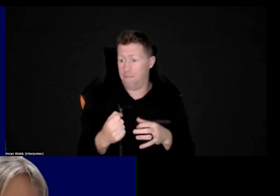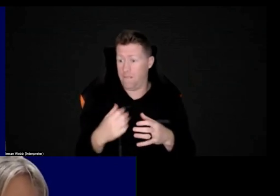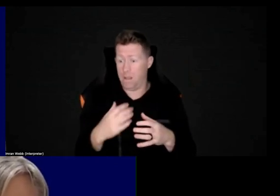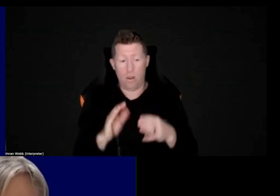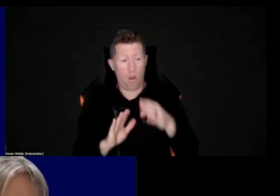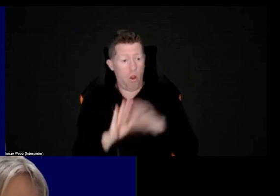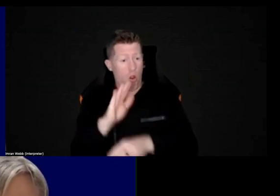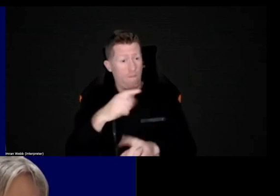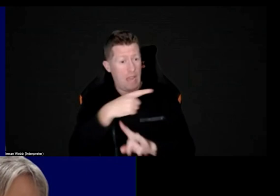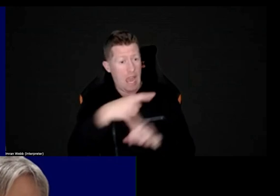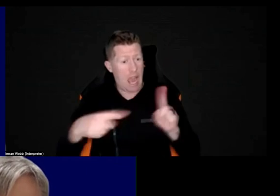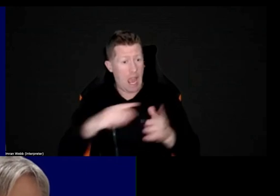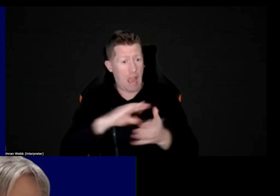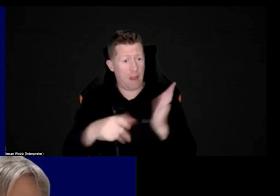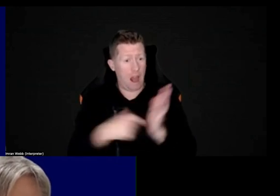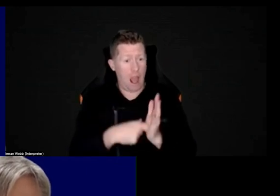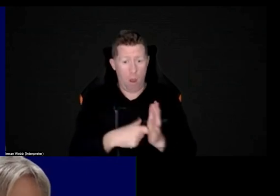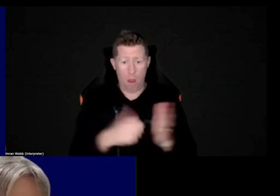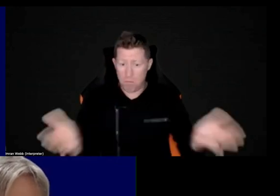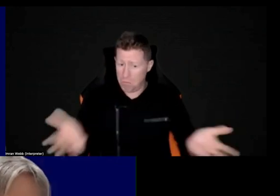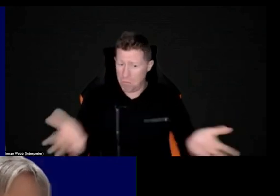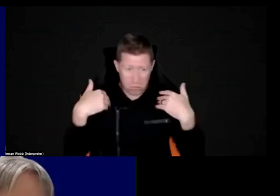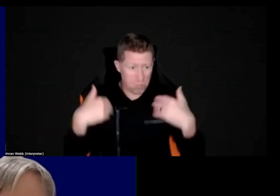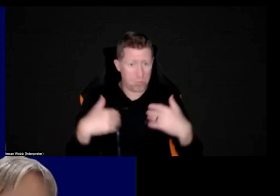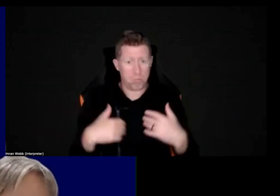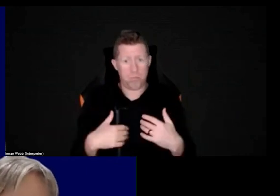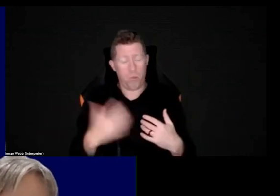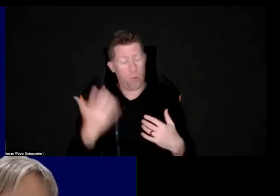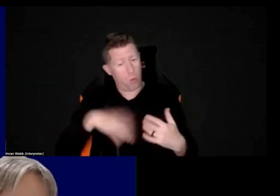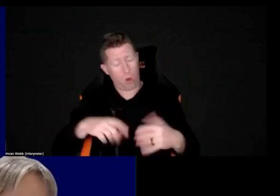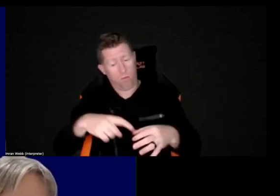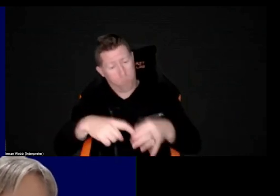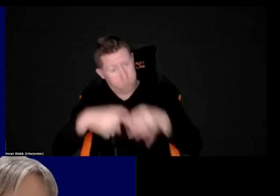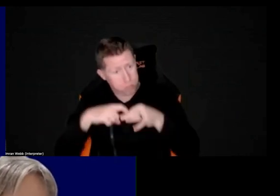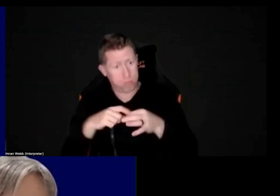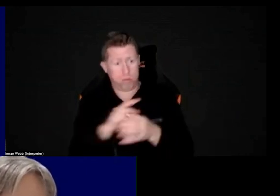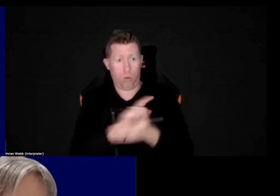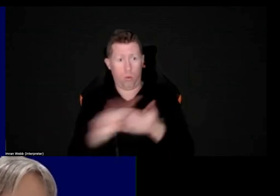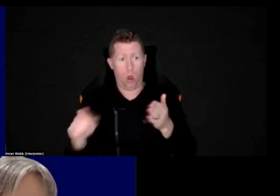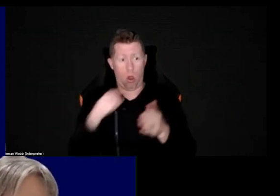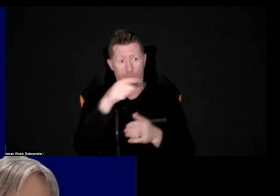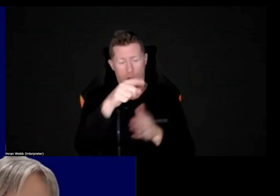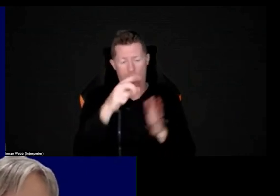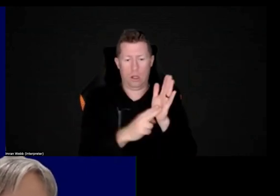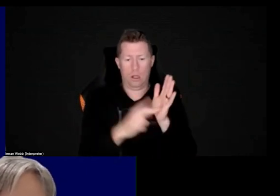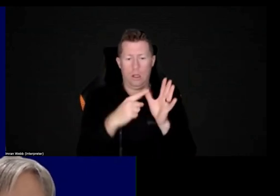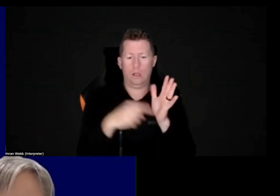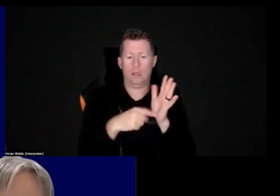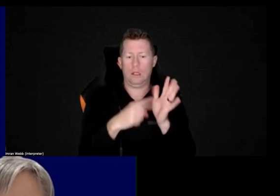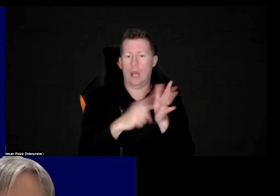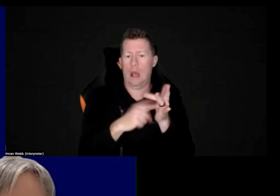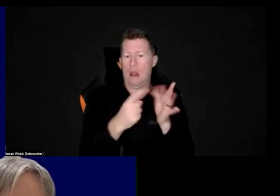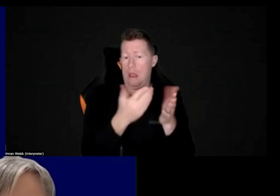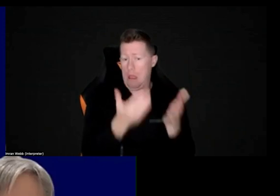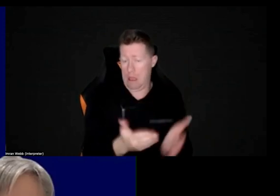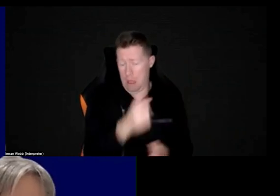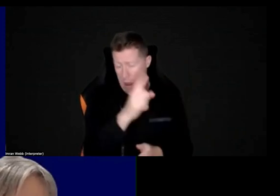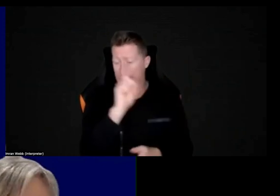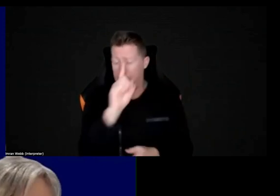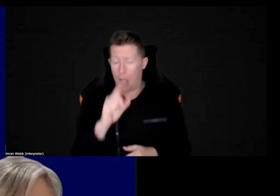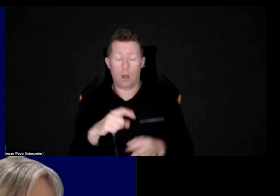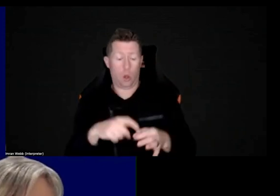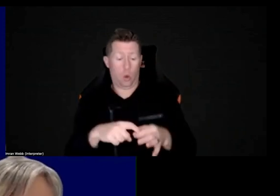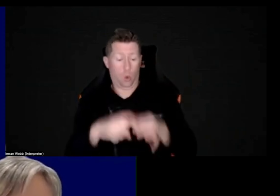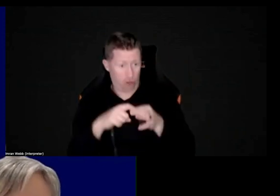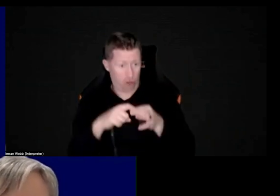questions. So I really encourage you to take this opportunity while we have Natalia with us. So the question that we did